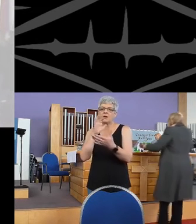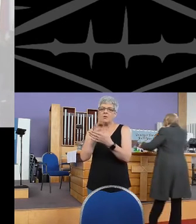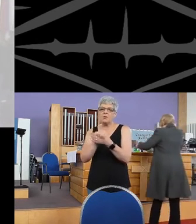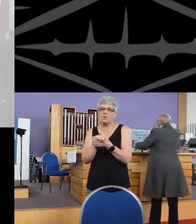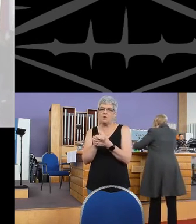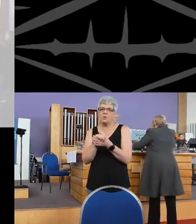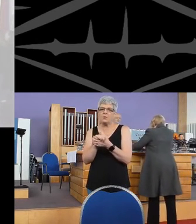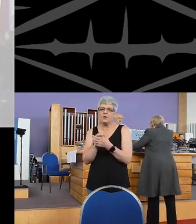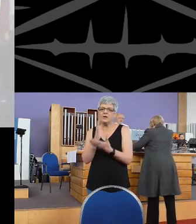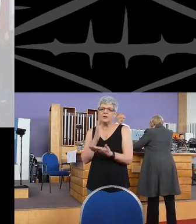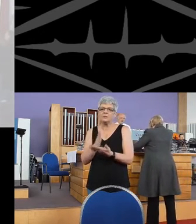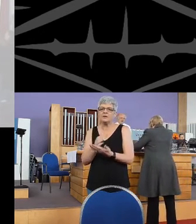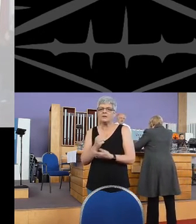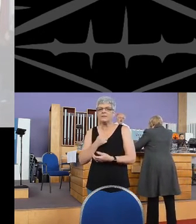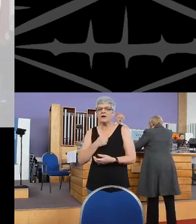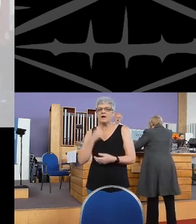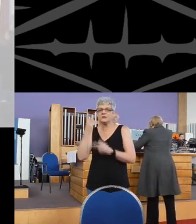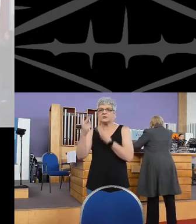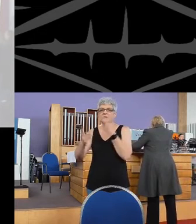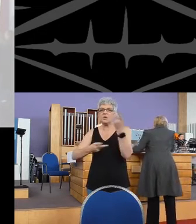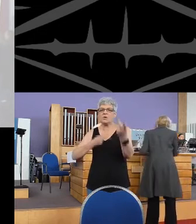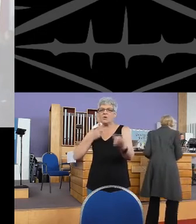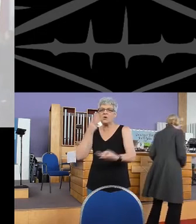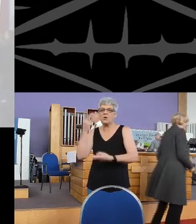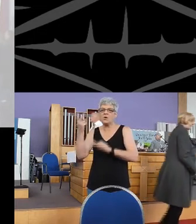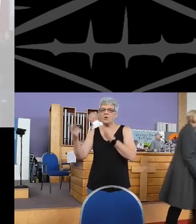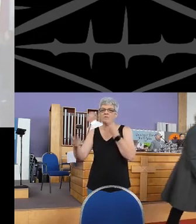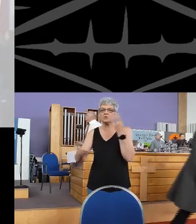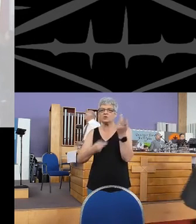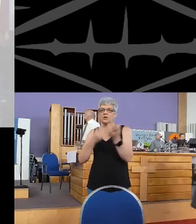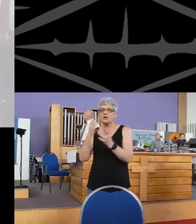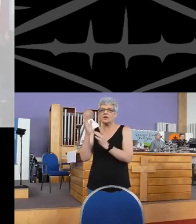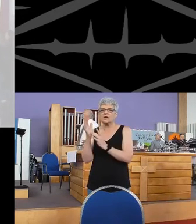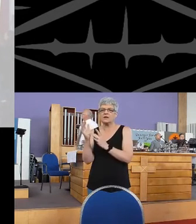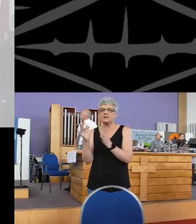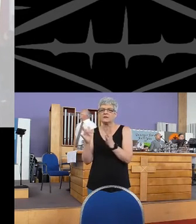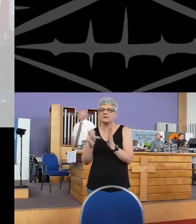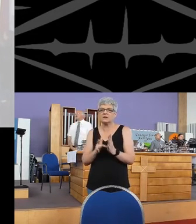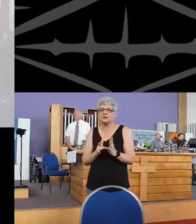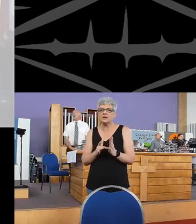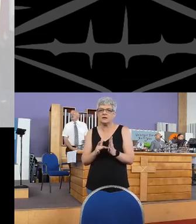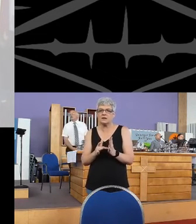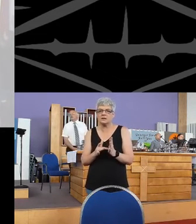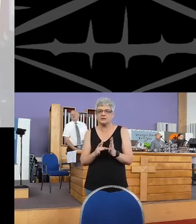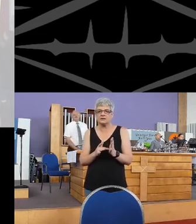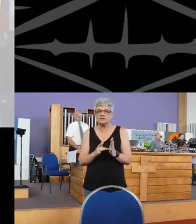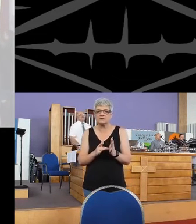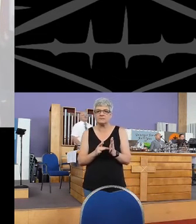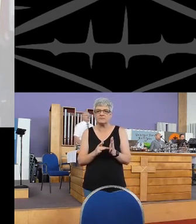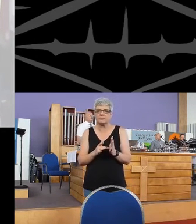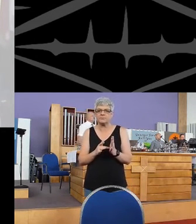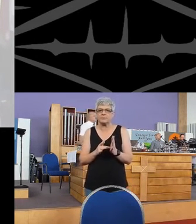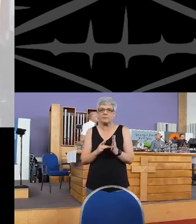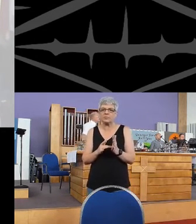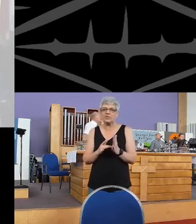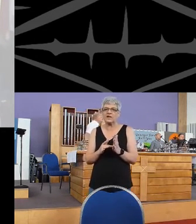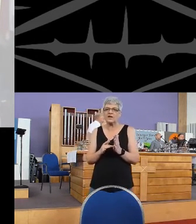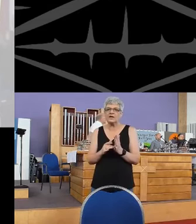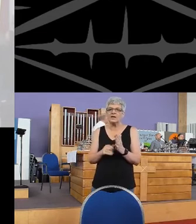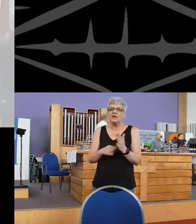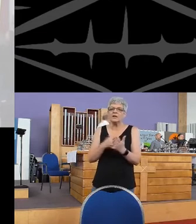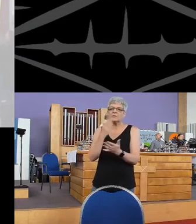my hope, be my song, Jesus. Jesus,